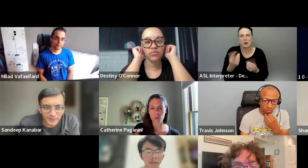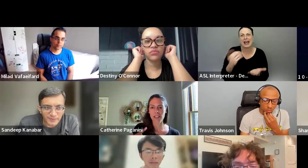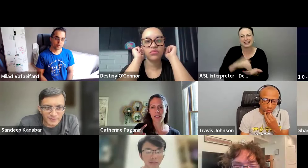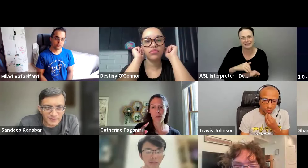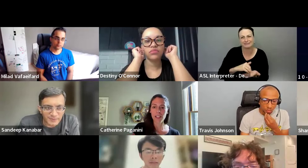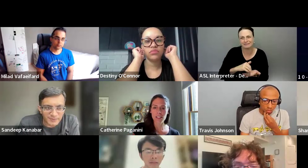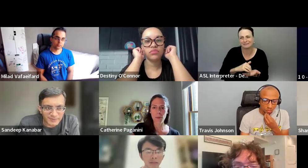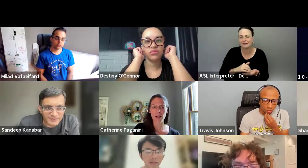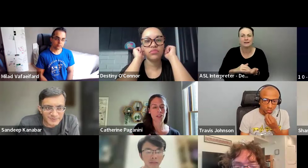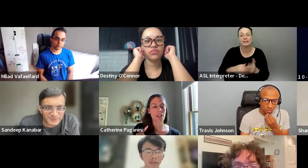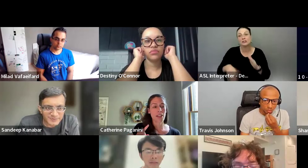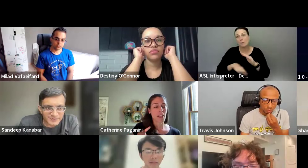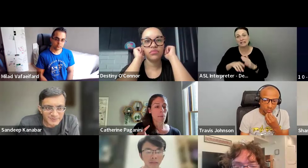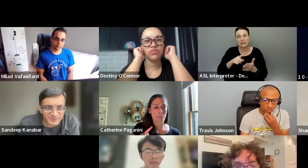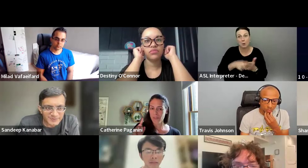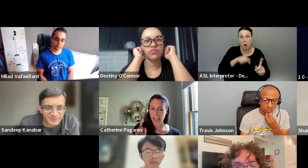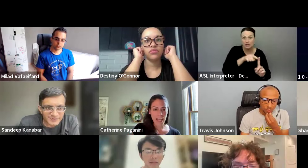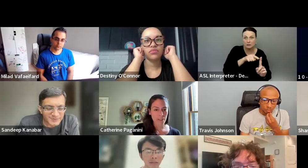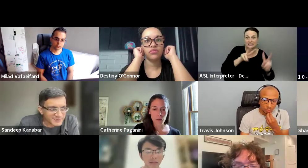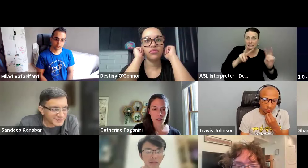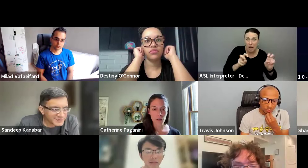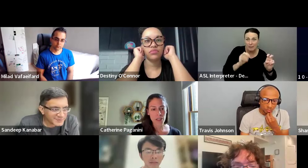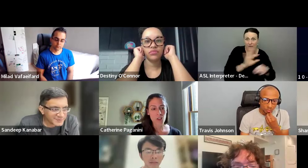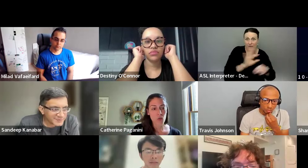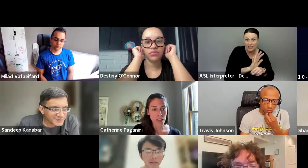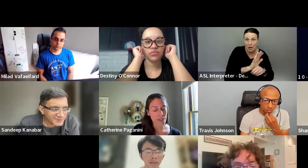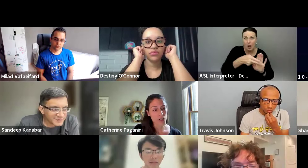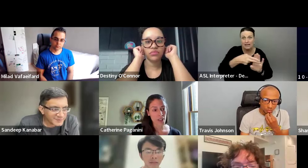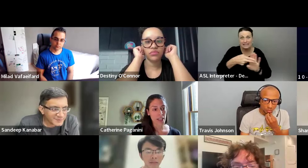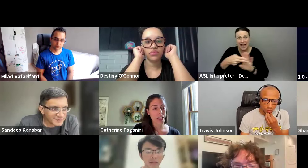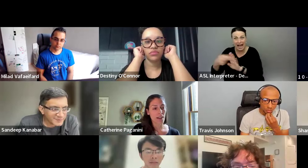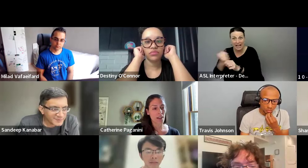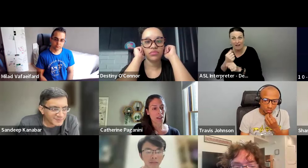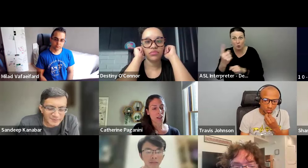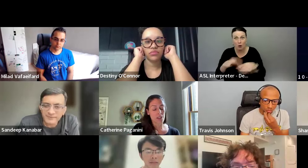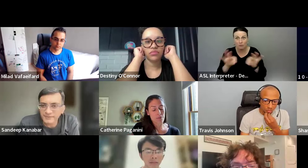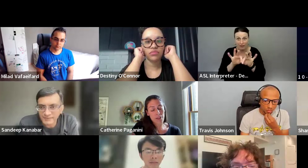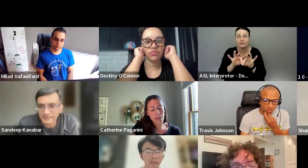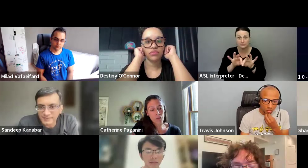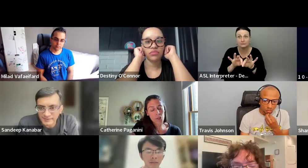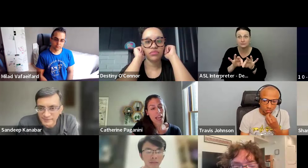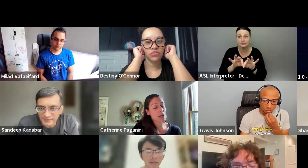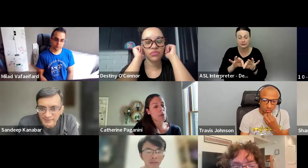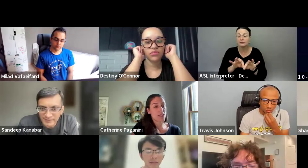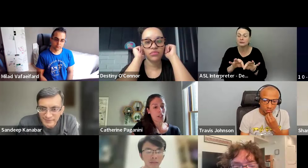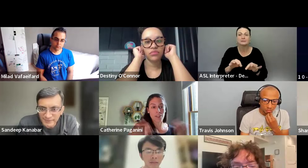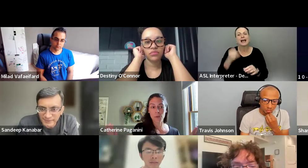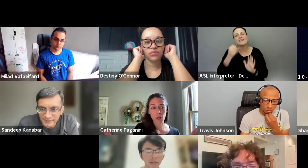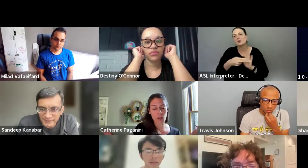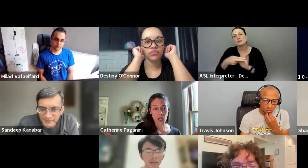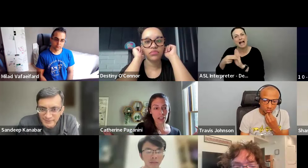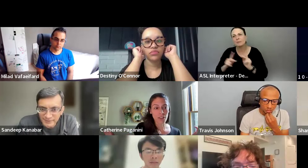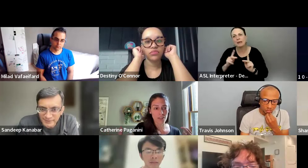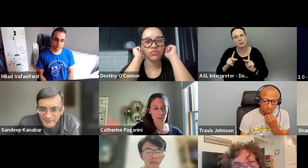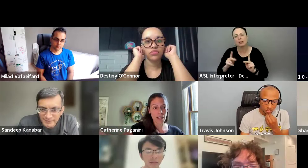like, uh, so basically what is this about tag everyone who is relevant so they can, because if you tag people, they